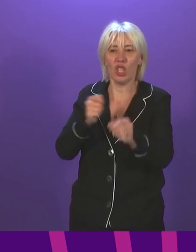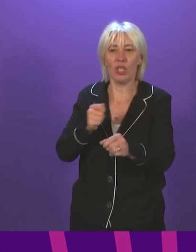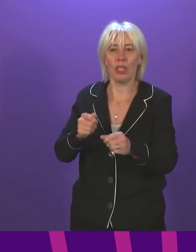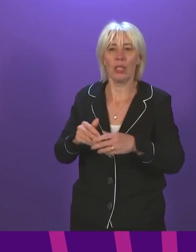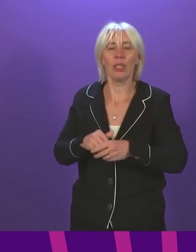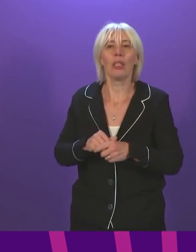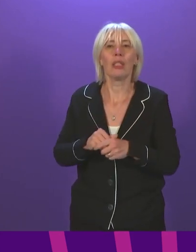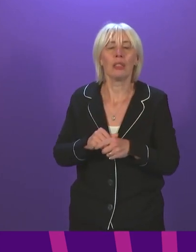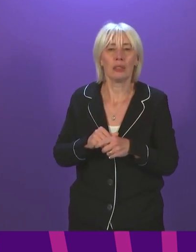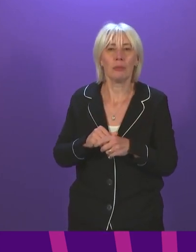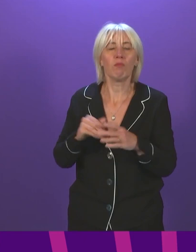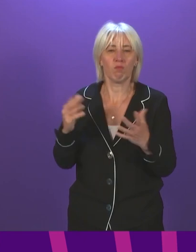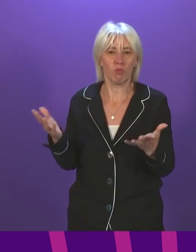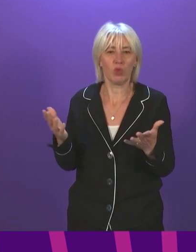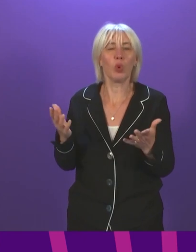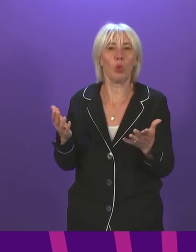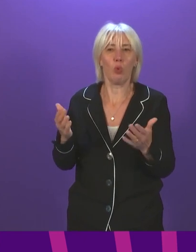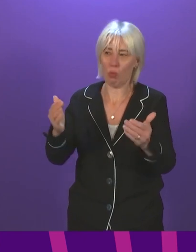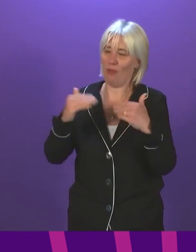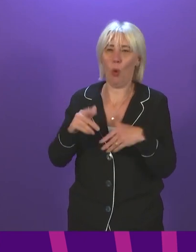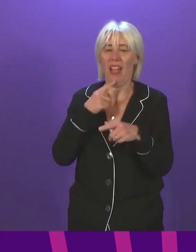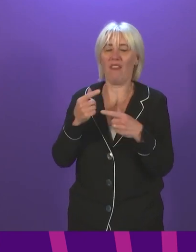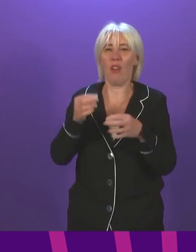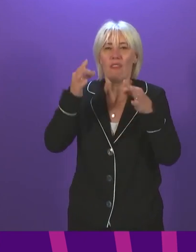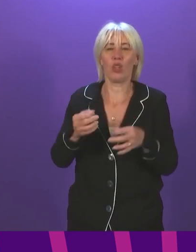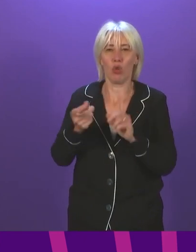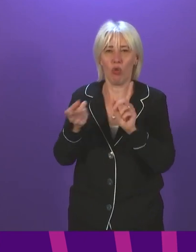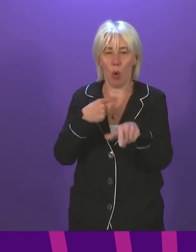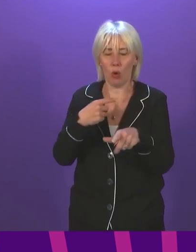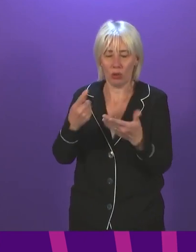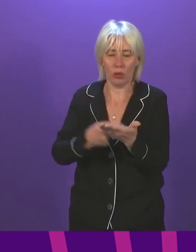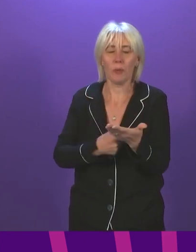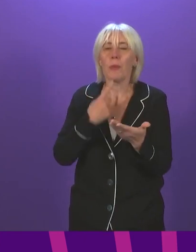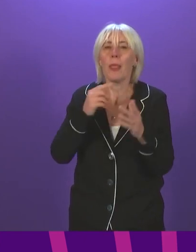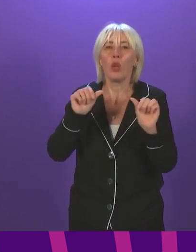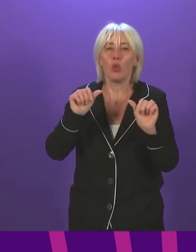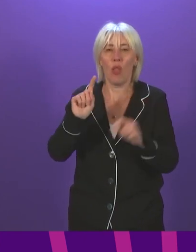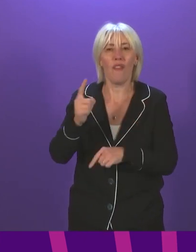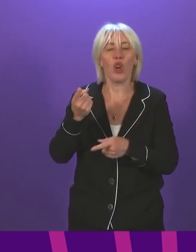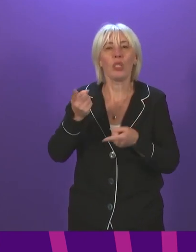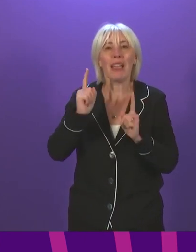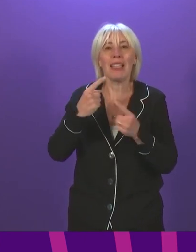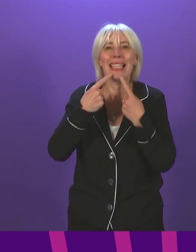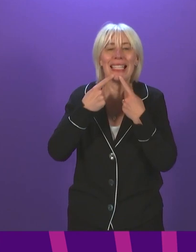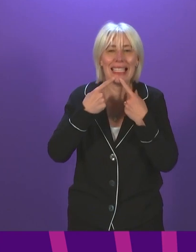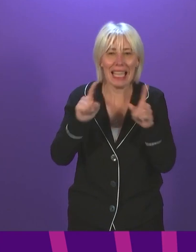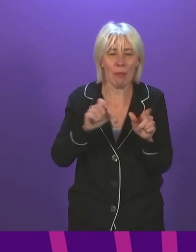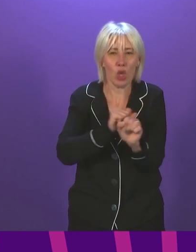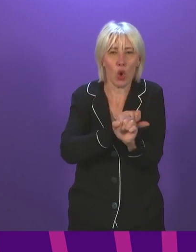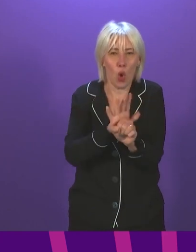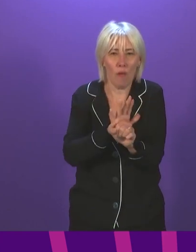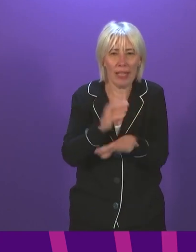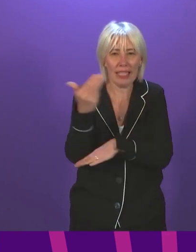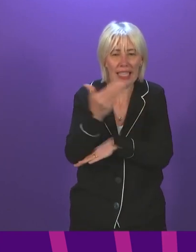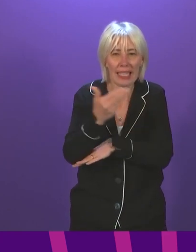to make via the official report. As I was saying, that concludes the First Minister's statement, COVID-19